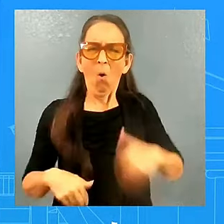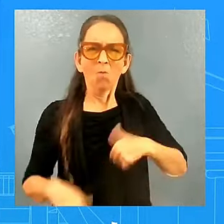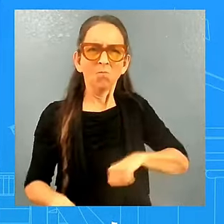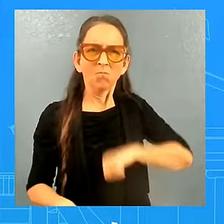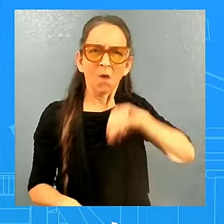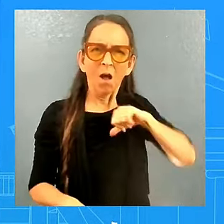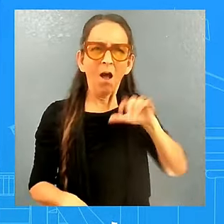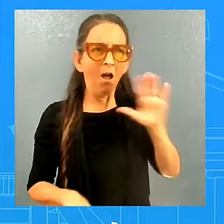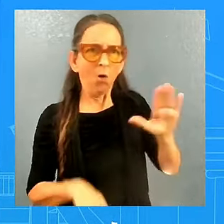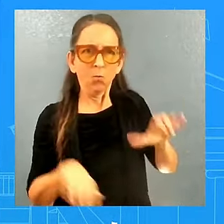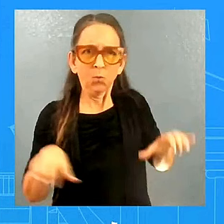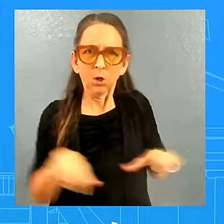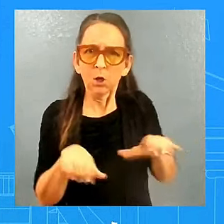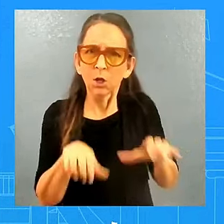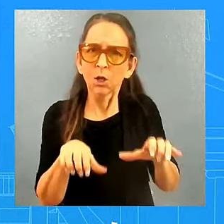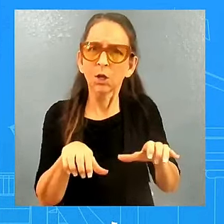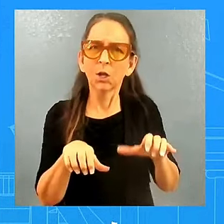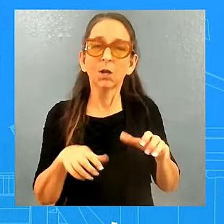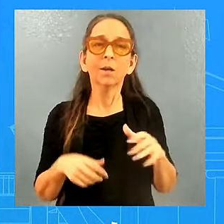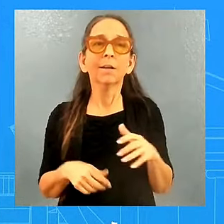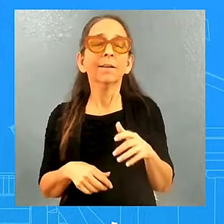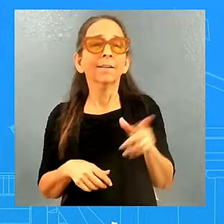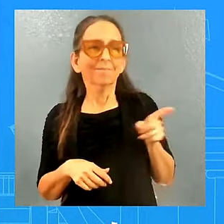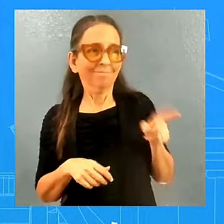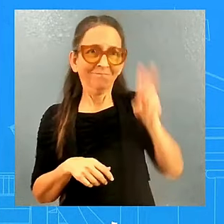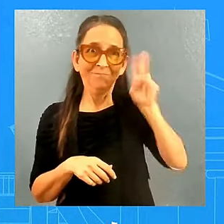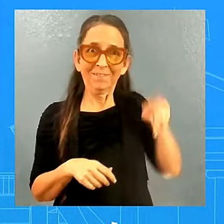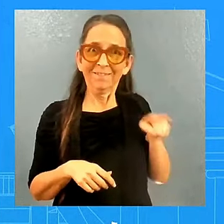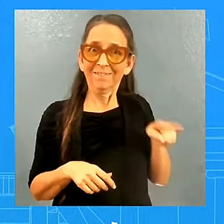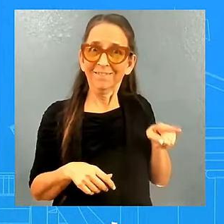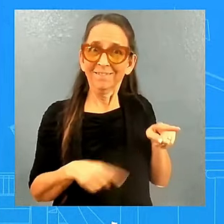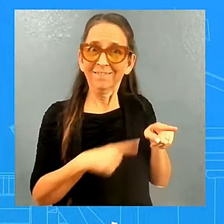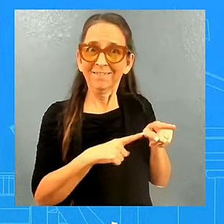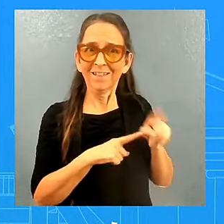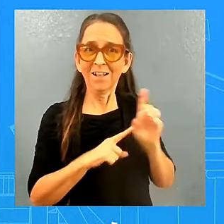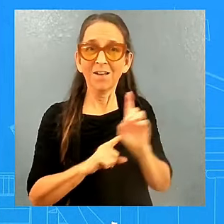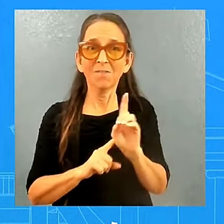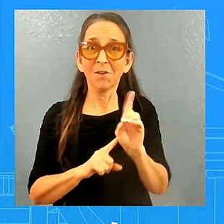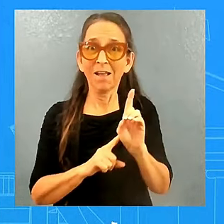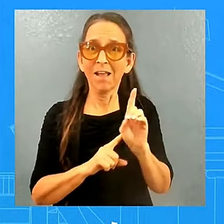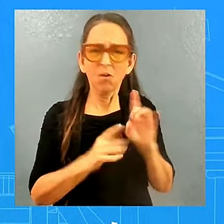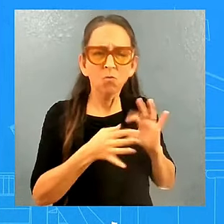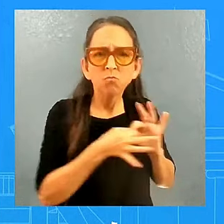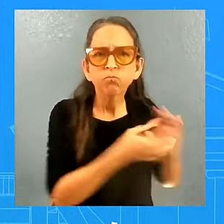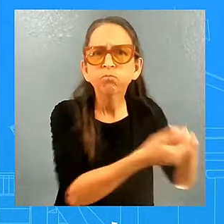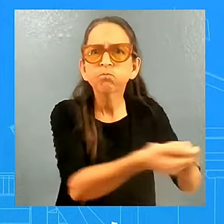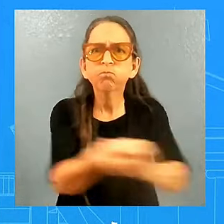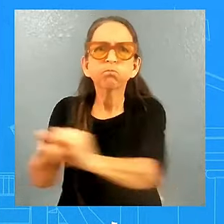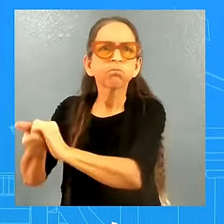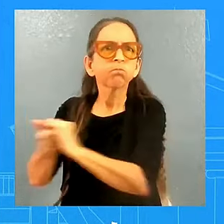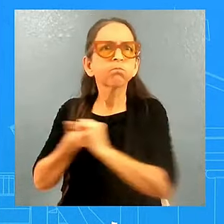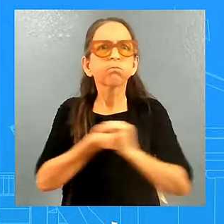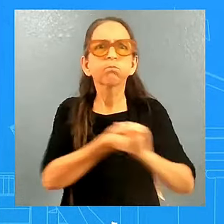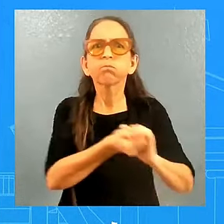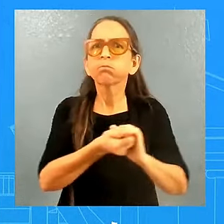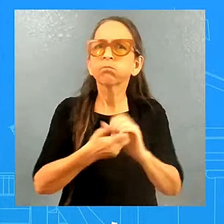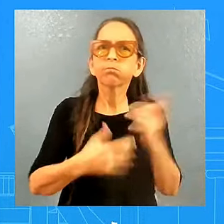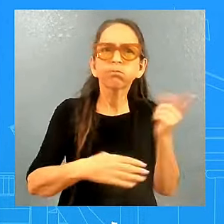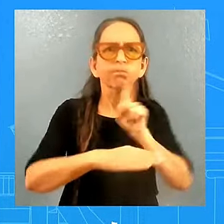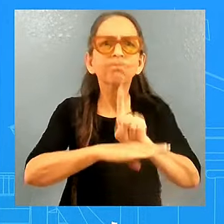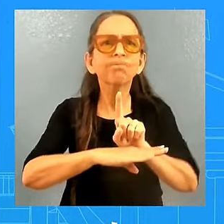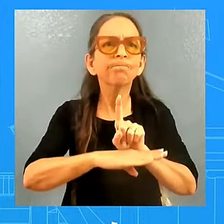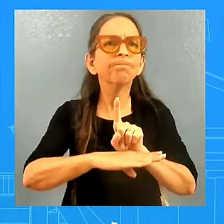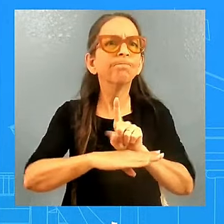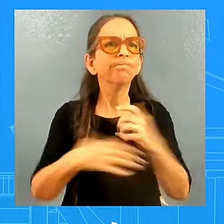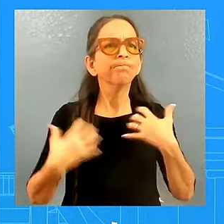how she was able to unify the party and how she stepped up and was able to get, to, to get